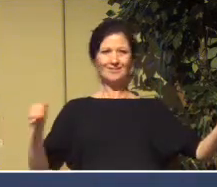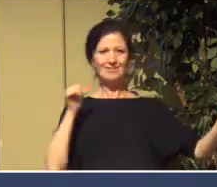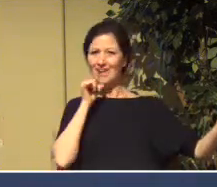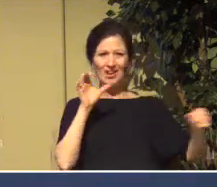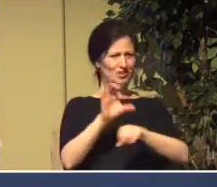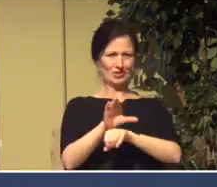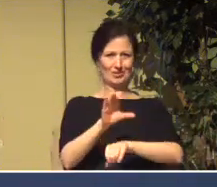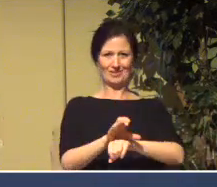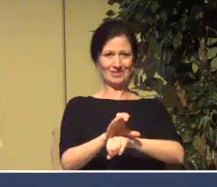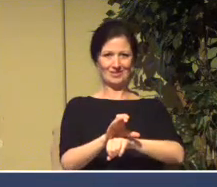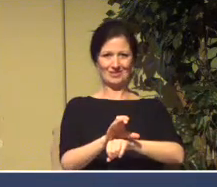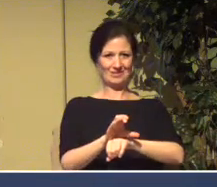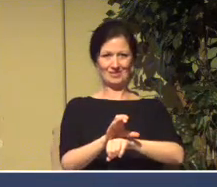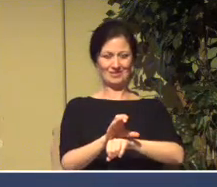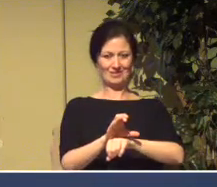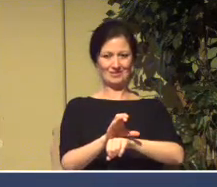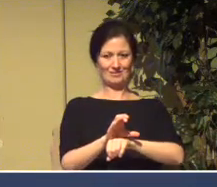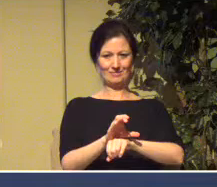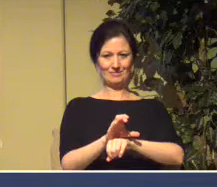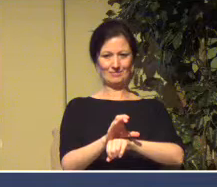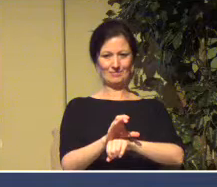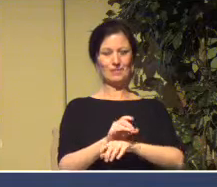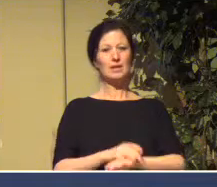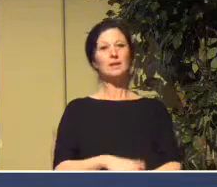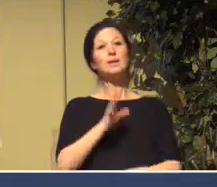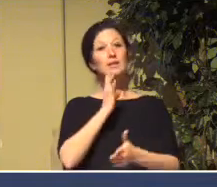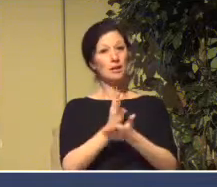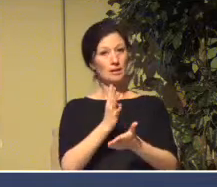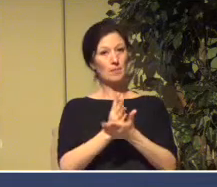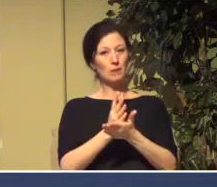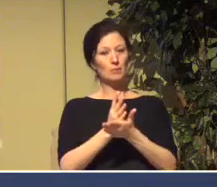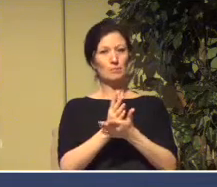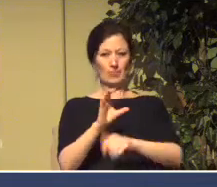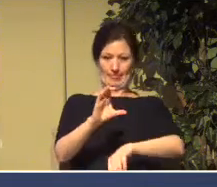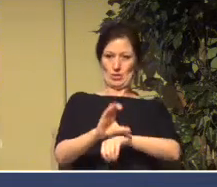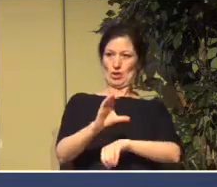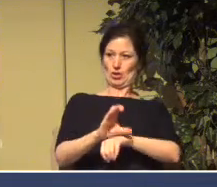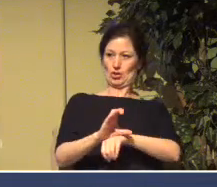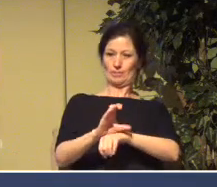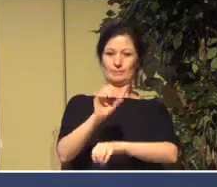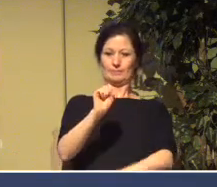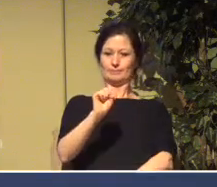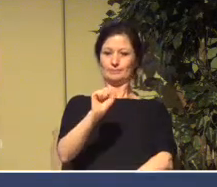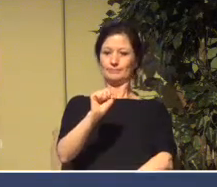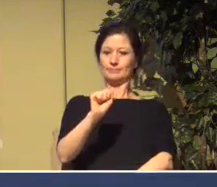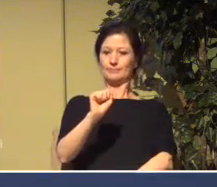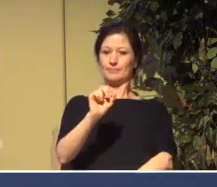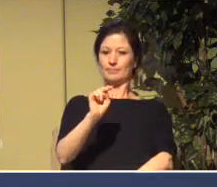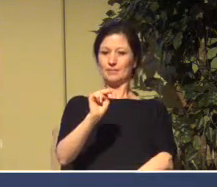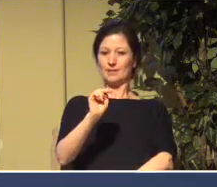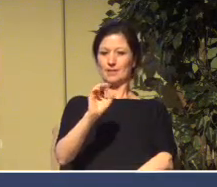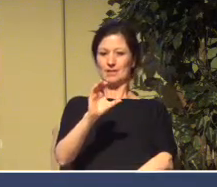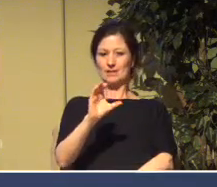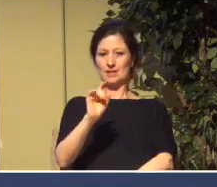talk, as many people do, about the sanctuary, sanctuary is a holy place.